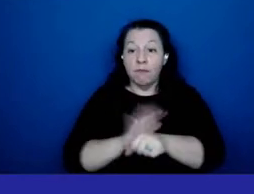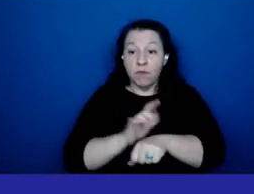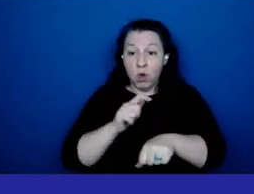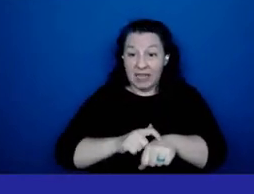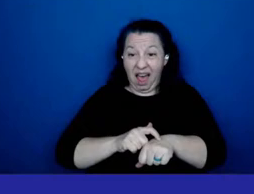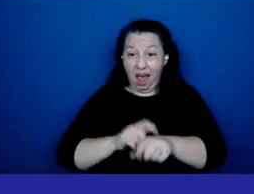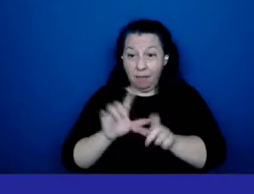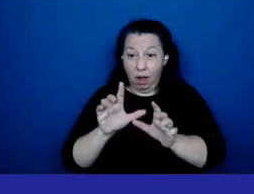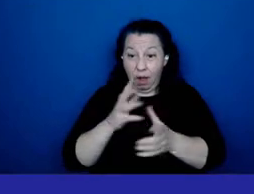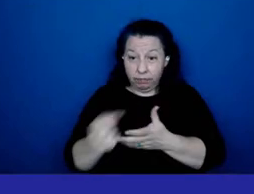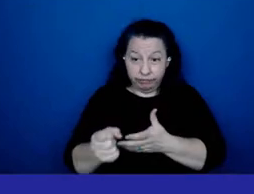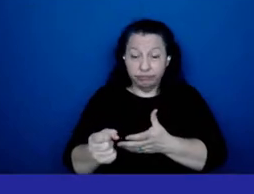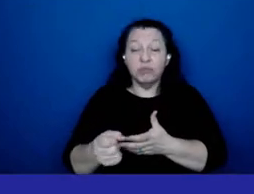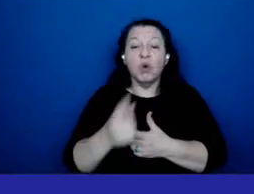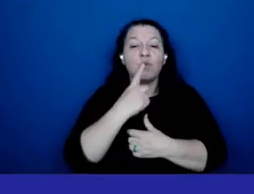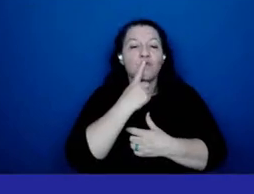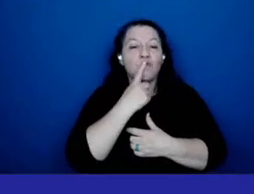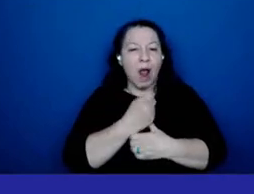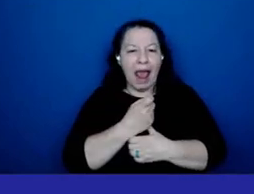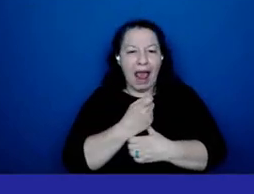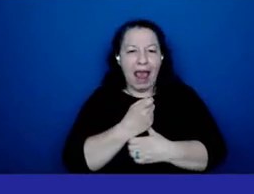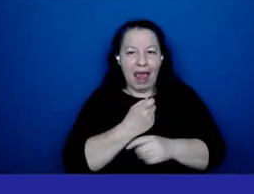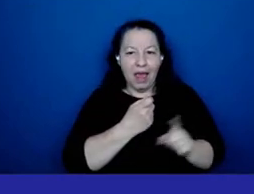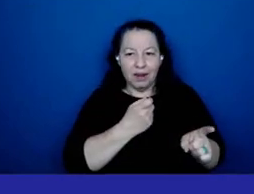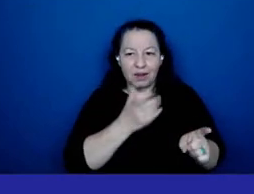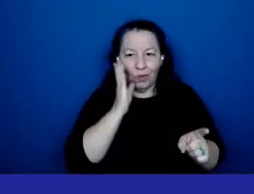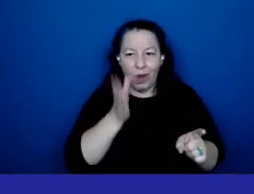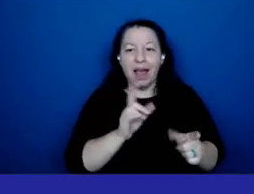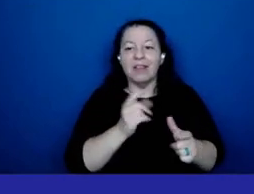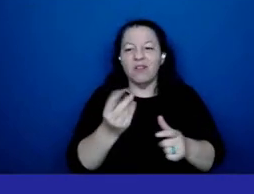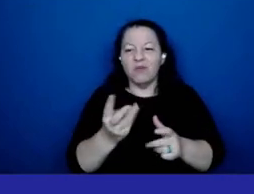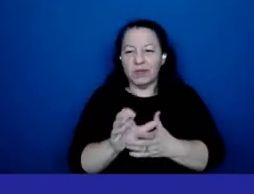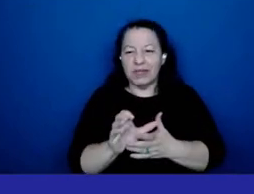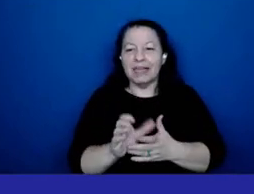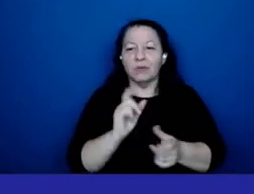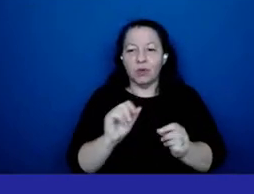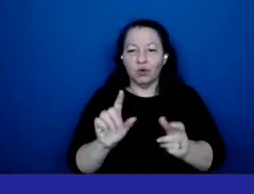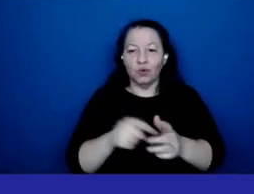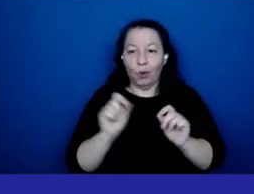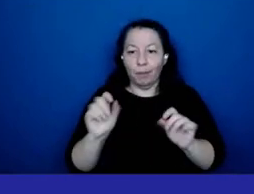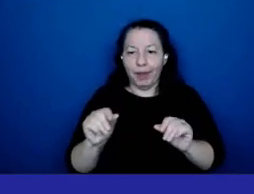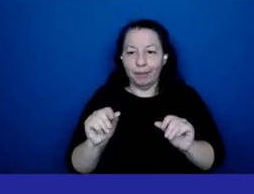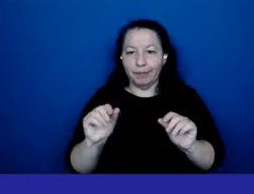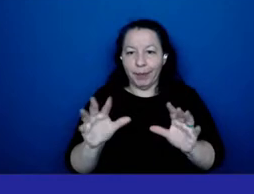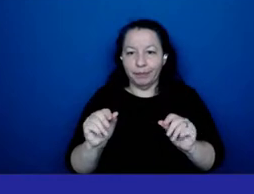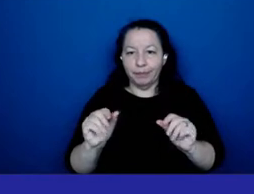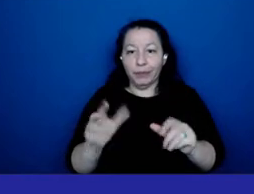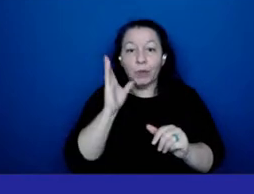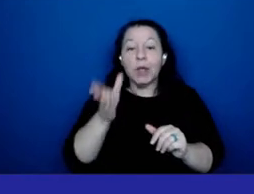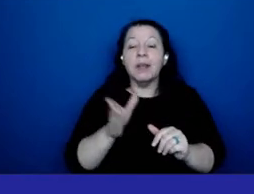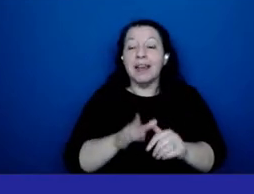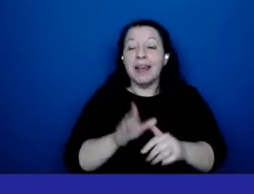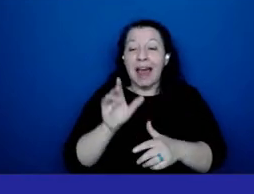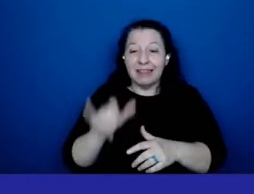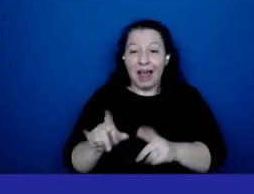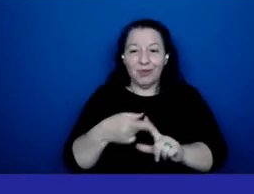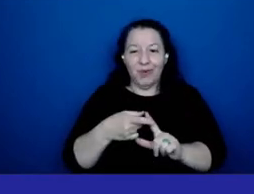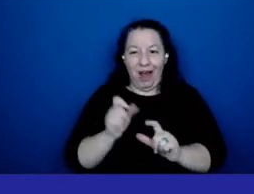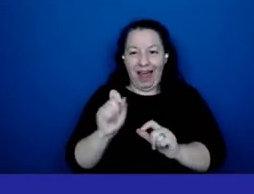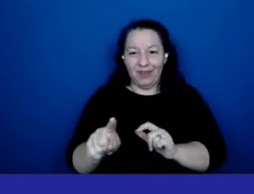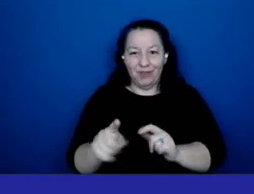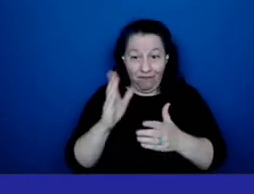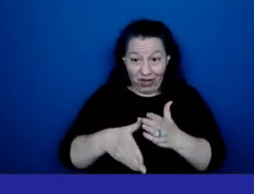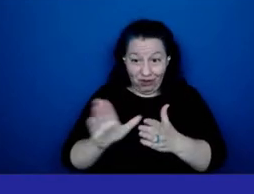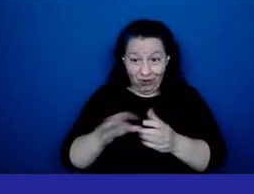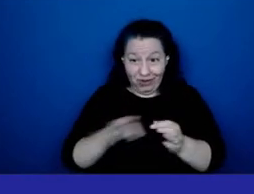red and within a few seconds it will start to blink and at that point i'll ask you to finish your sentence please and anything else that you have to